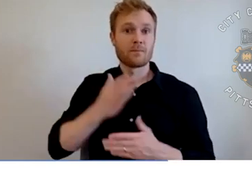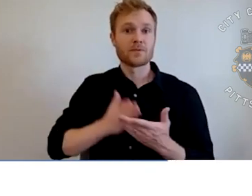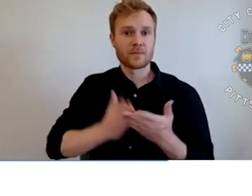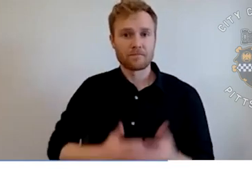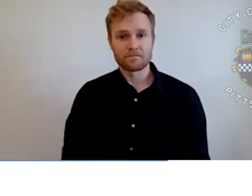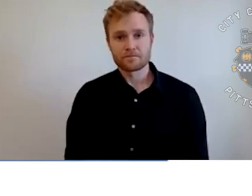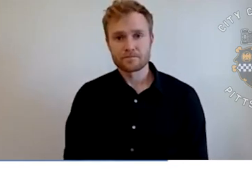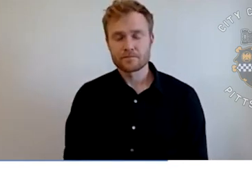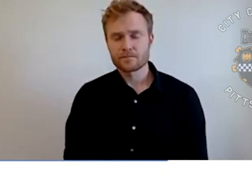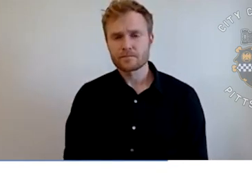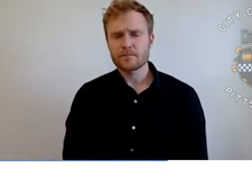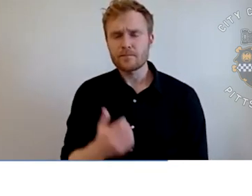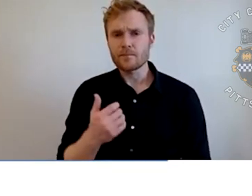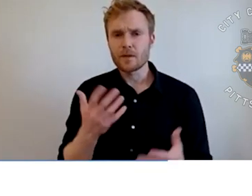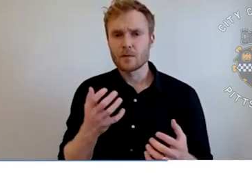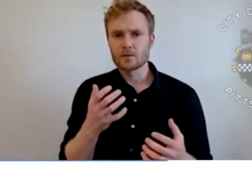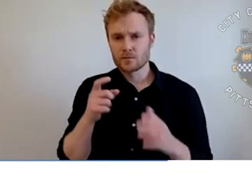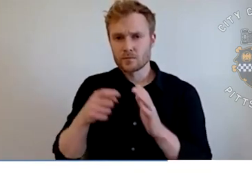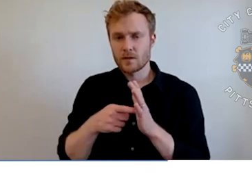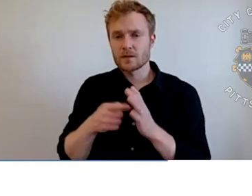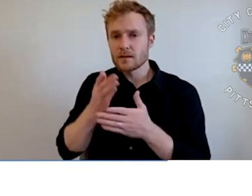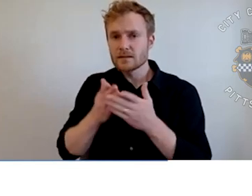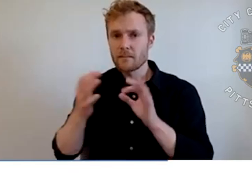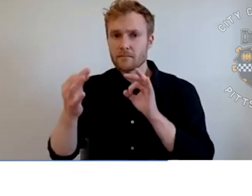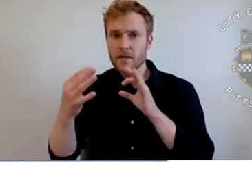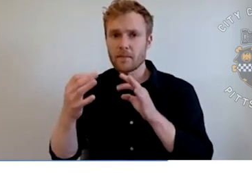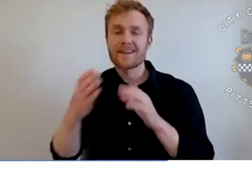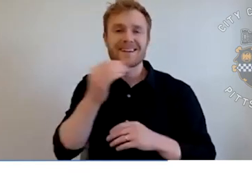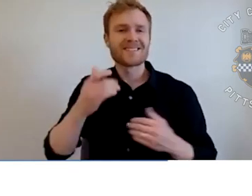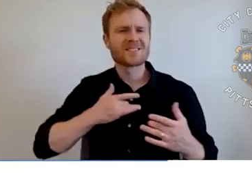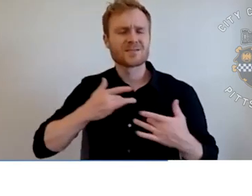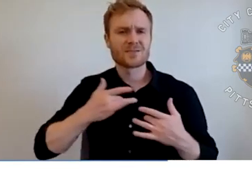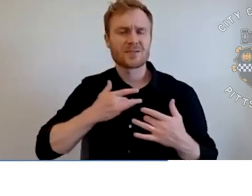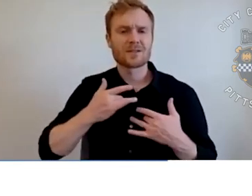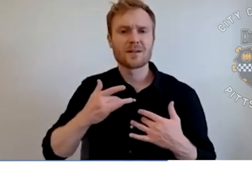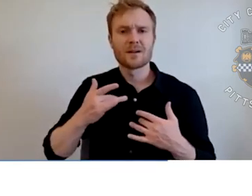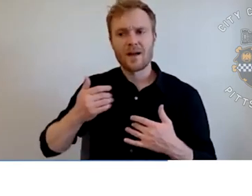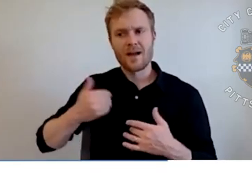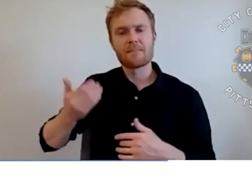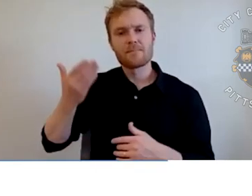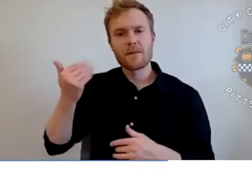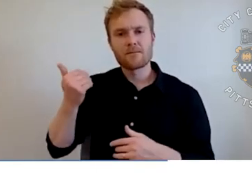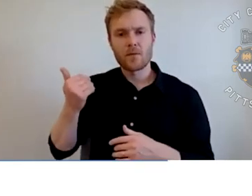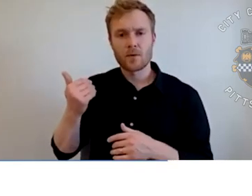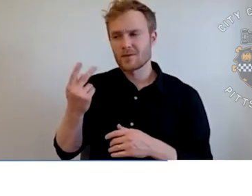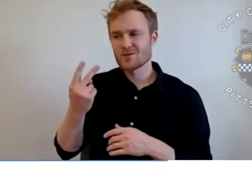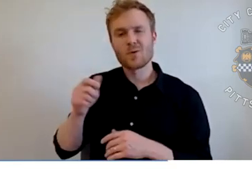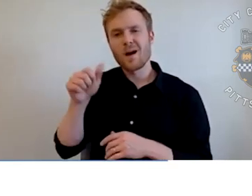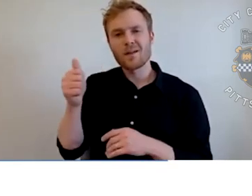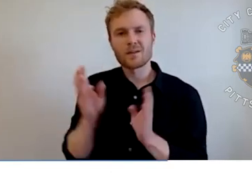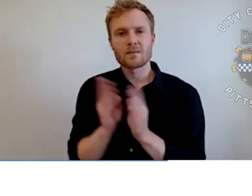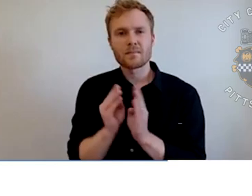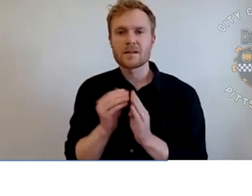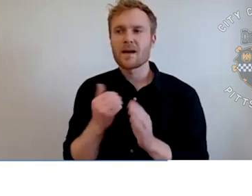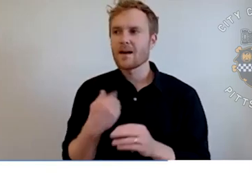I do want to acknowledge some feedback and rightful concern that we've gotten in previous meetings. The two other meetings we had, we had one last